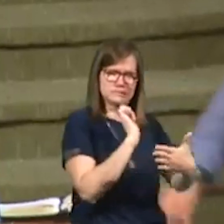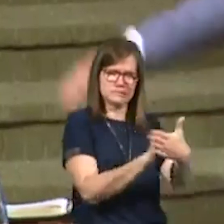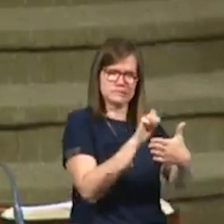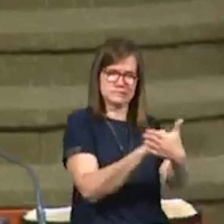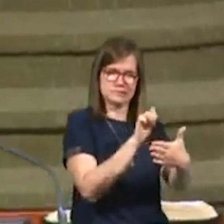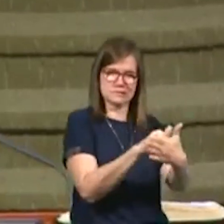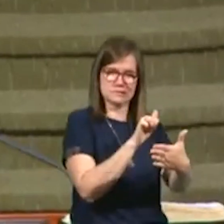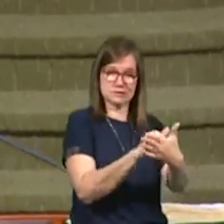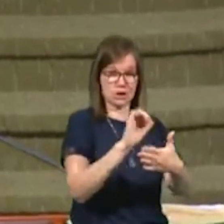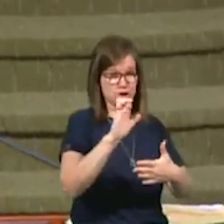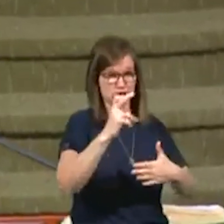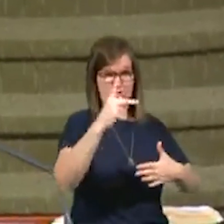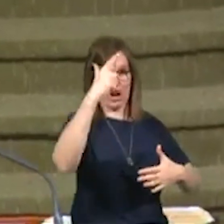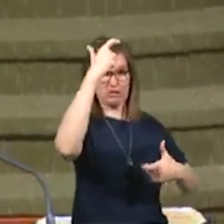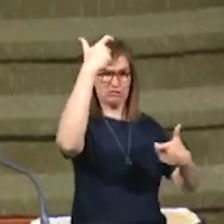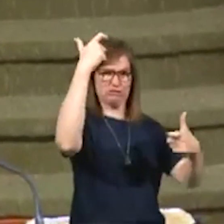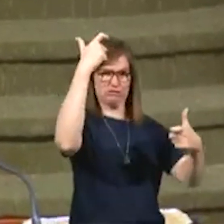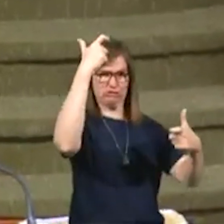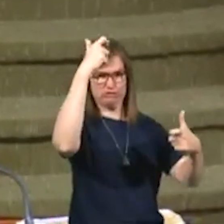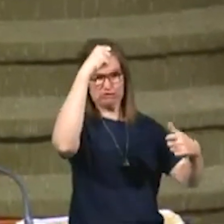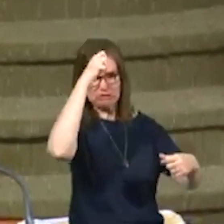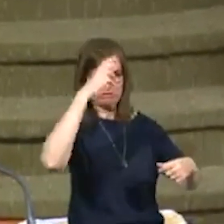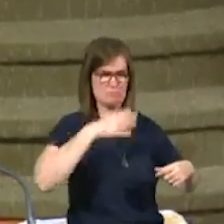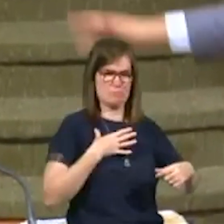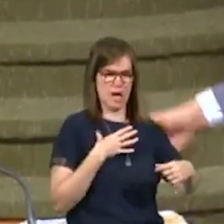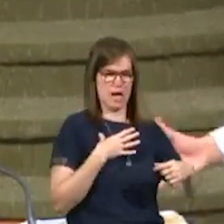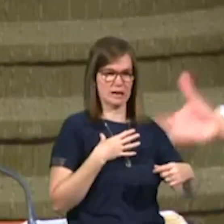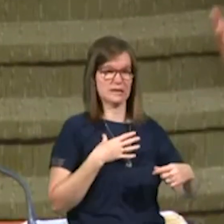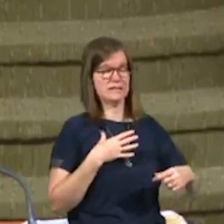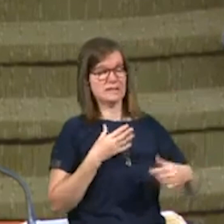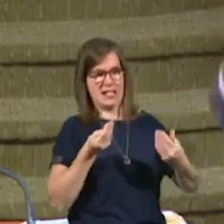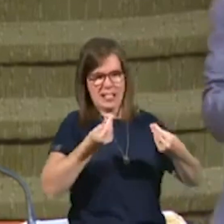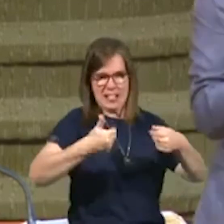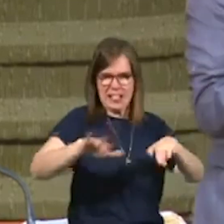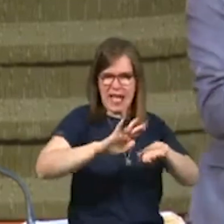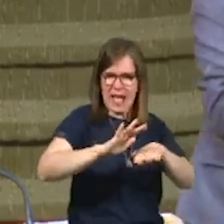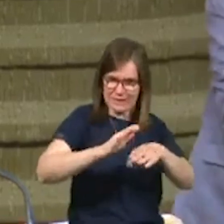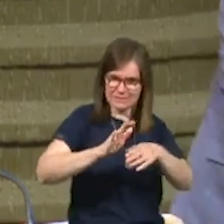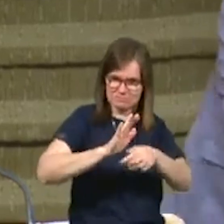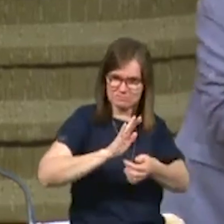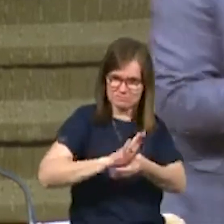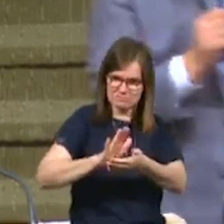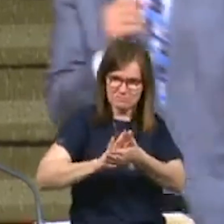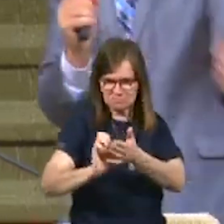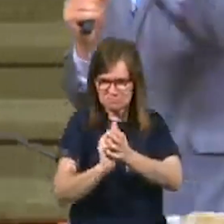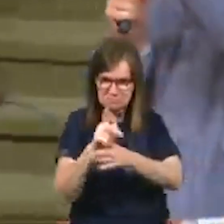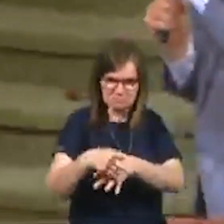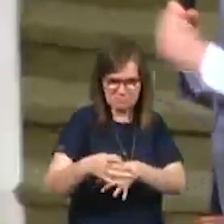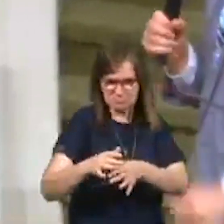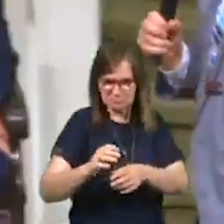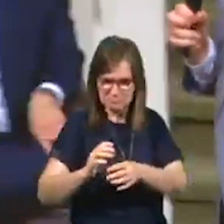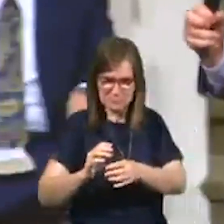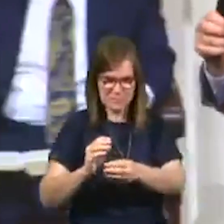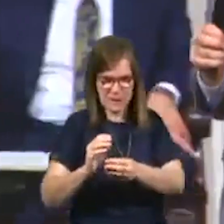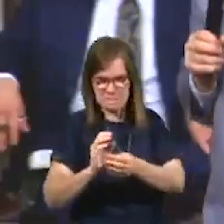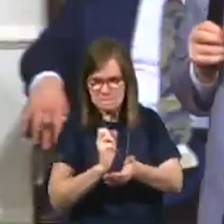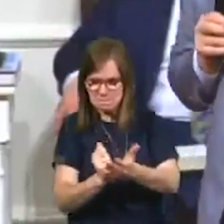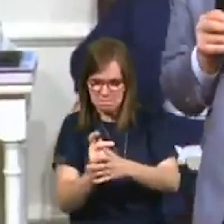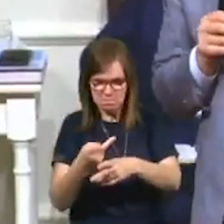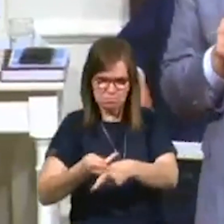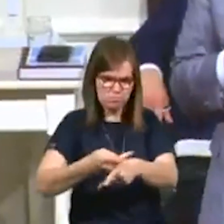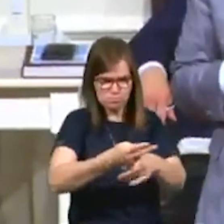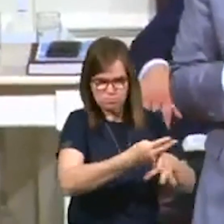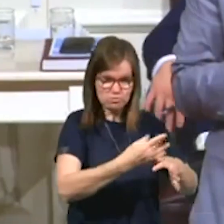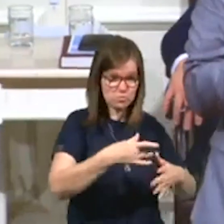back door. Brother Chuck is a big mountain of a man. He's a huge man, a landscaper. Man, was like he could pull trees right out of the ground without equipment.